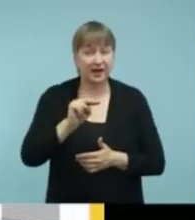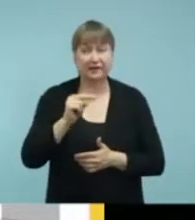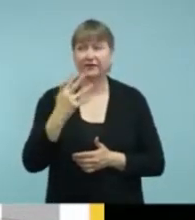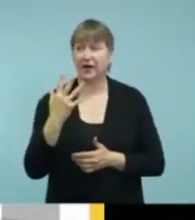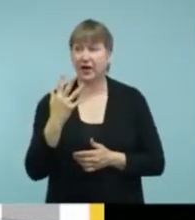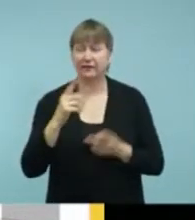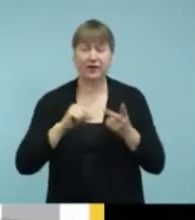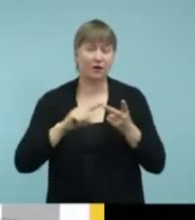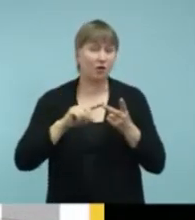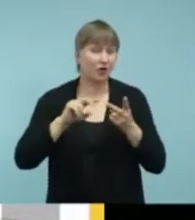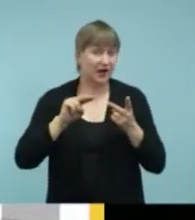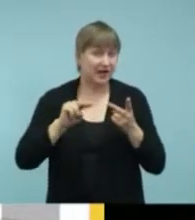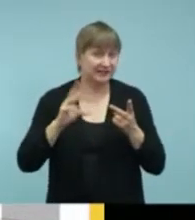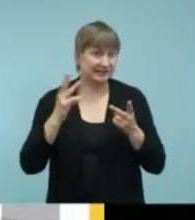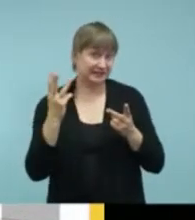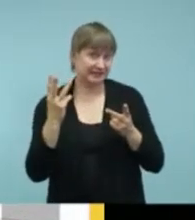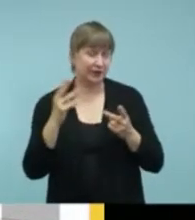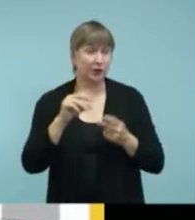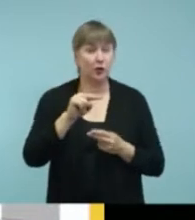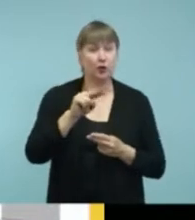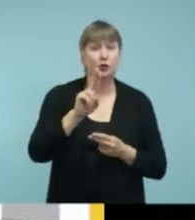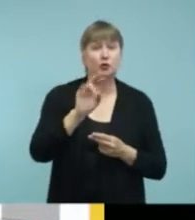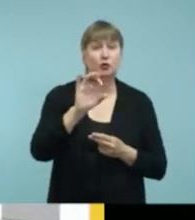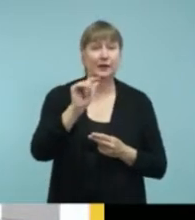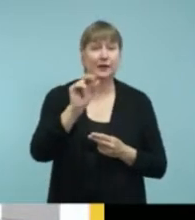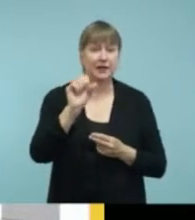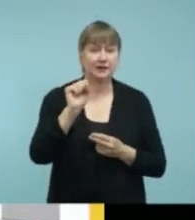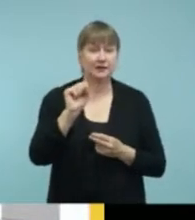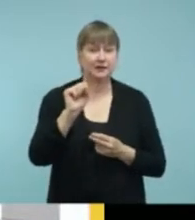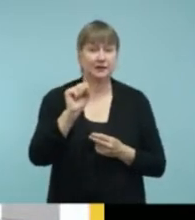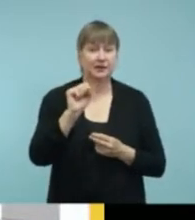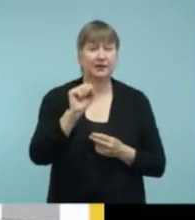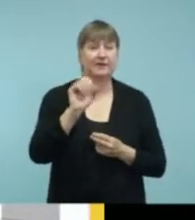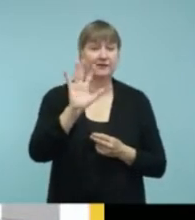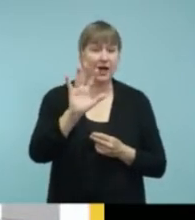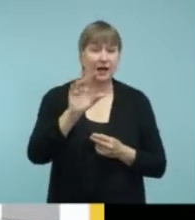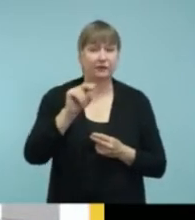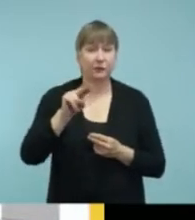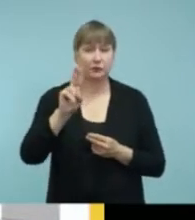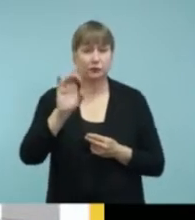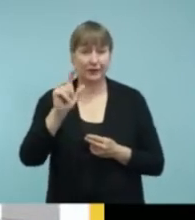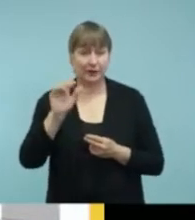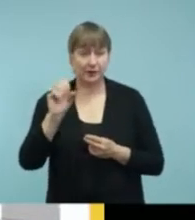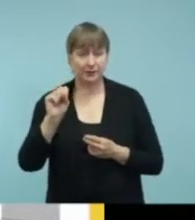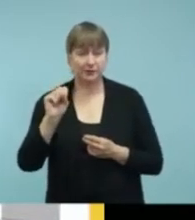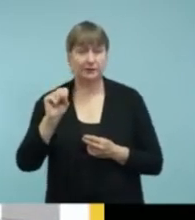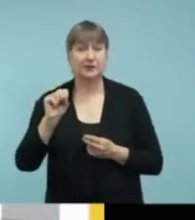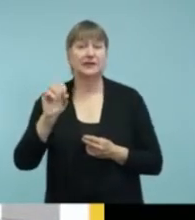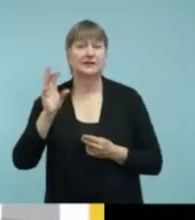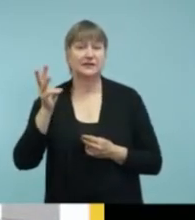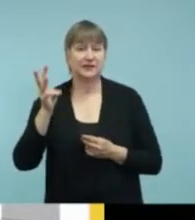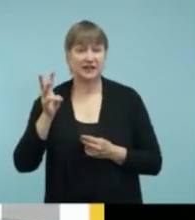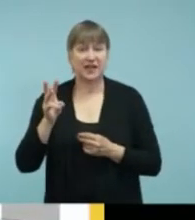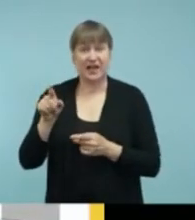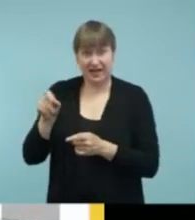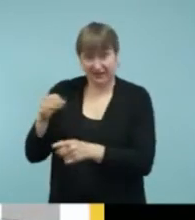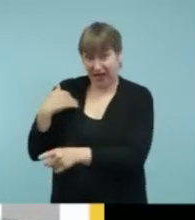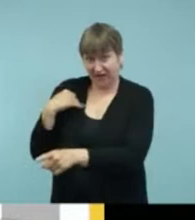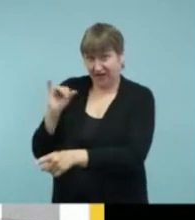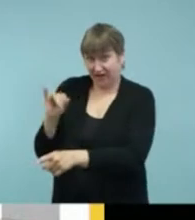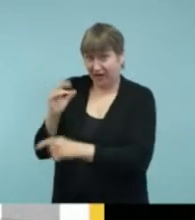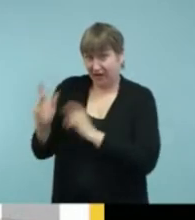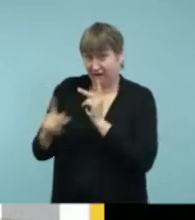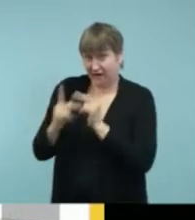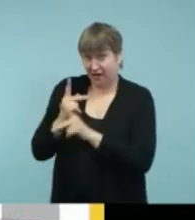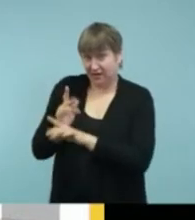N6, the Nucleus 5 or Nucleus 6, they may have a harder time hearing through in a